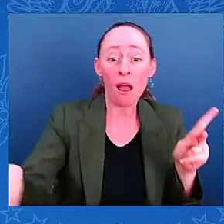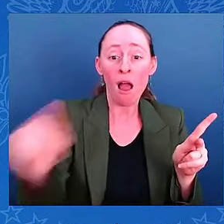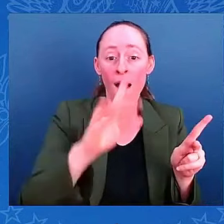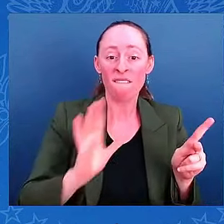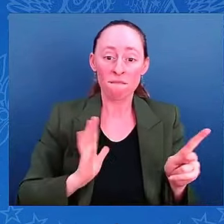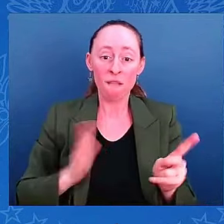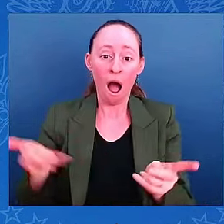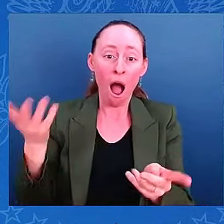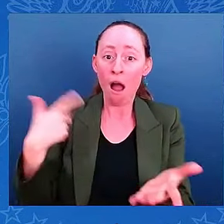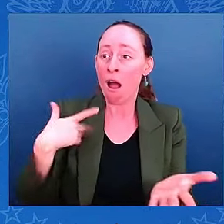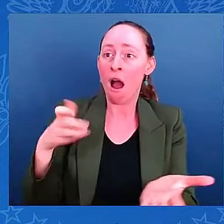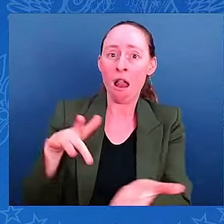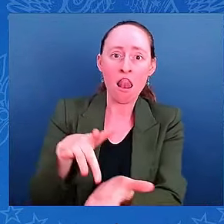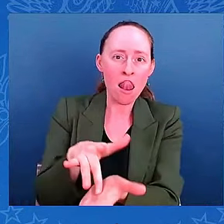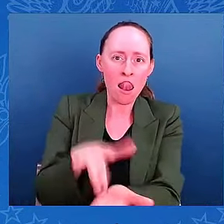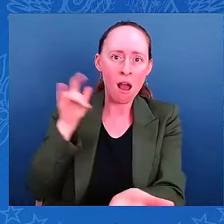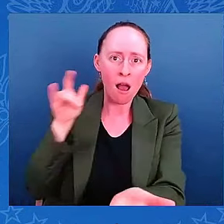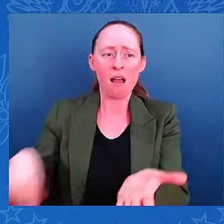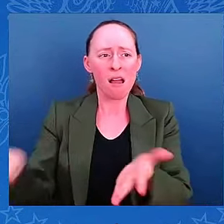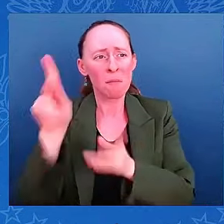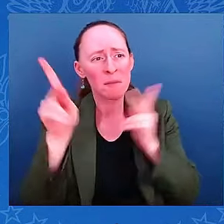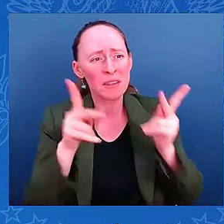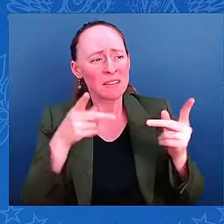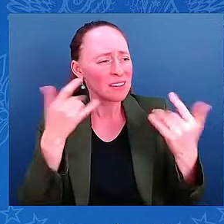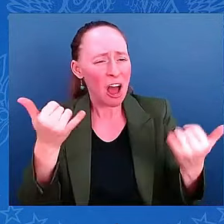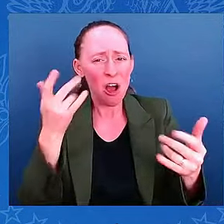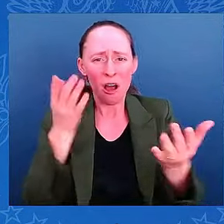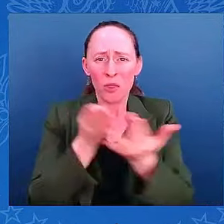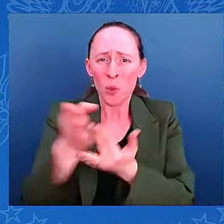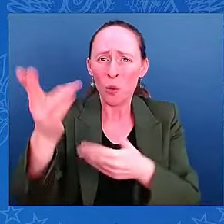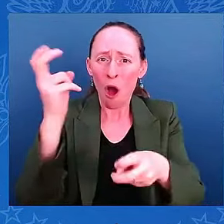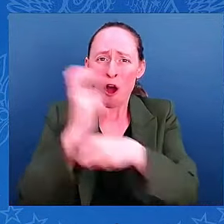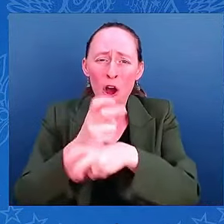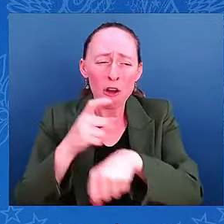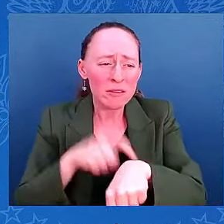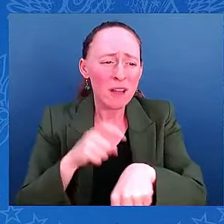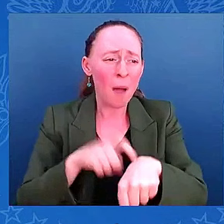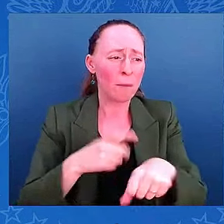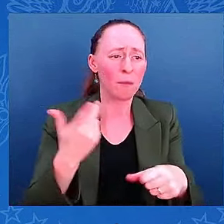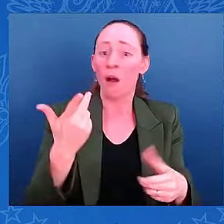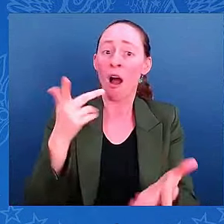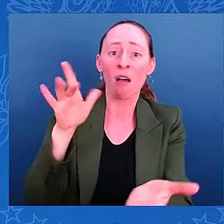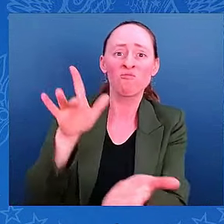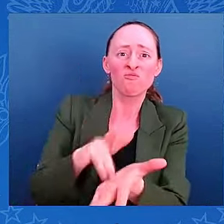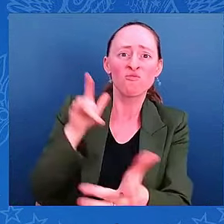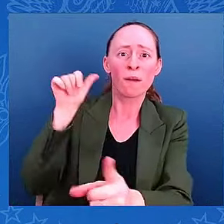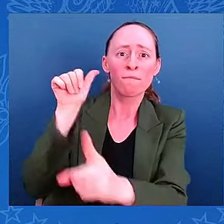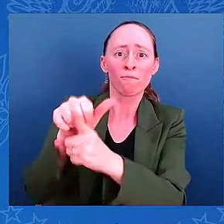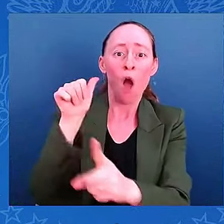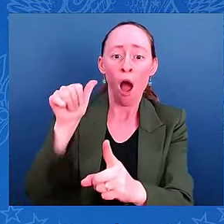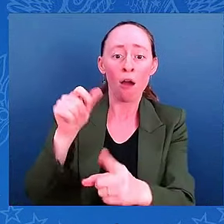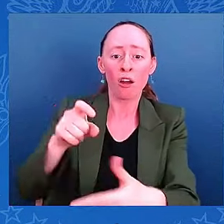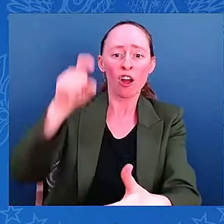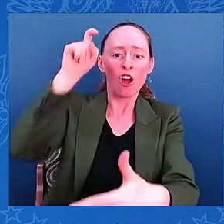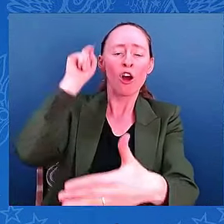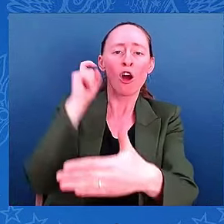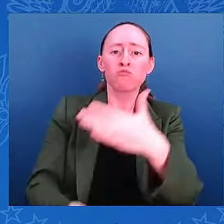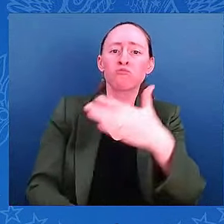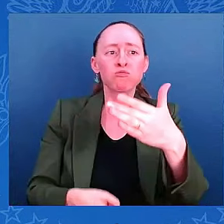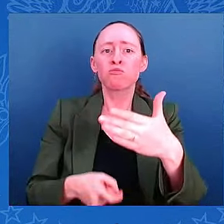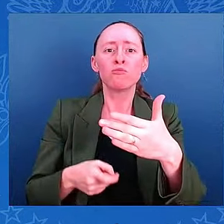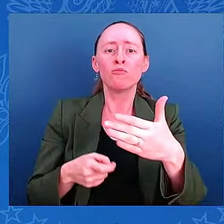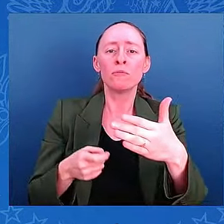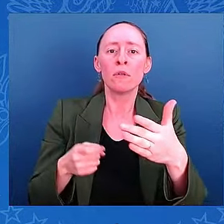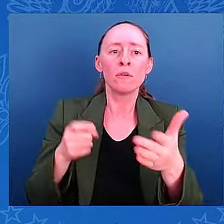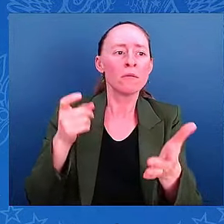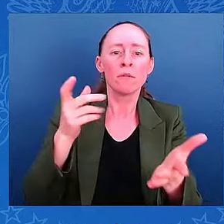help through illegal fraud or price gouging, whether it be at the gas pump, the airport, or the hotel